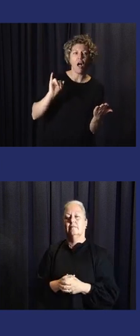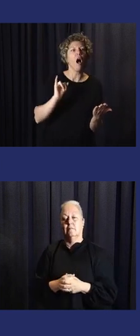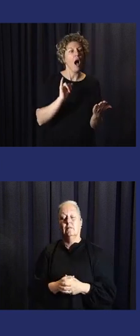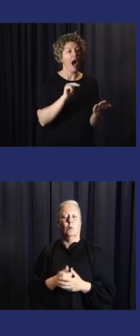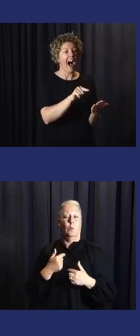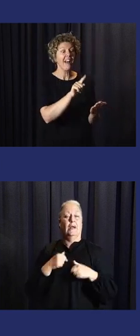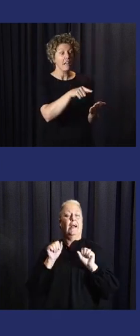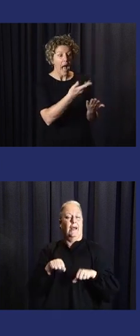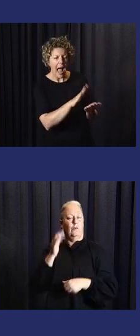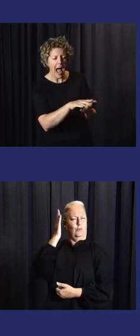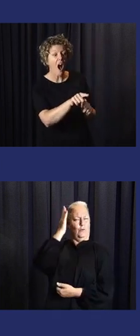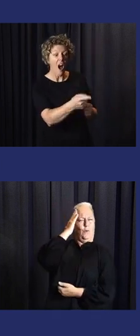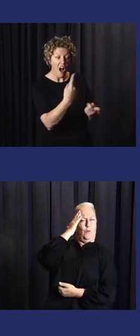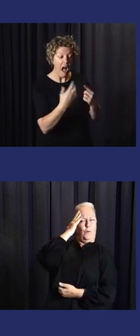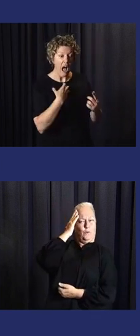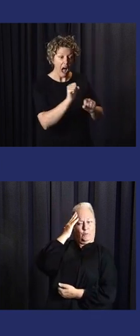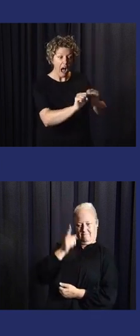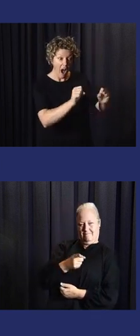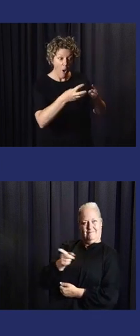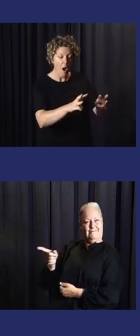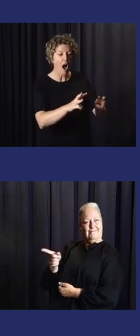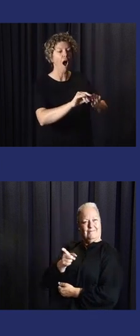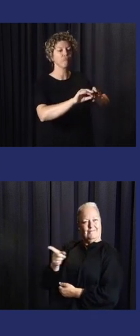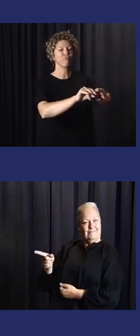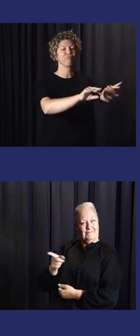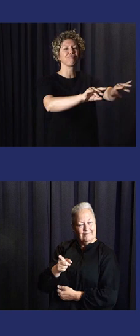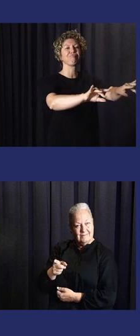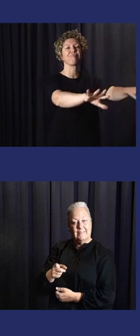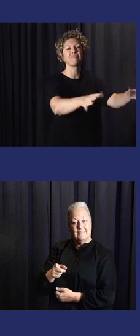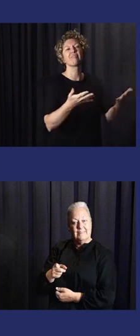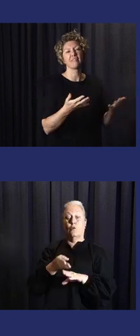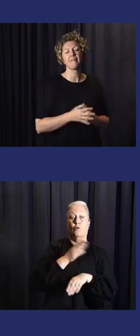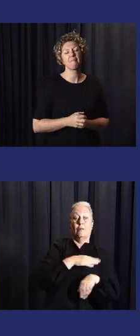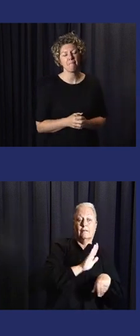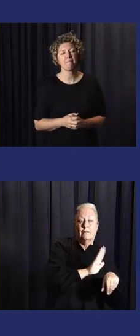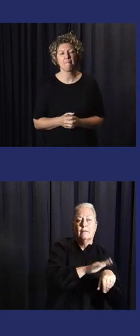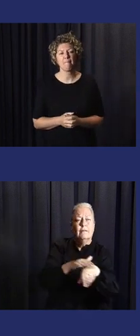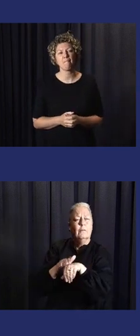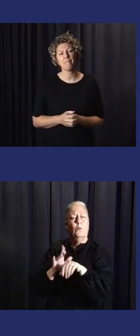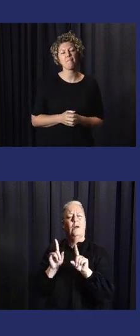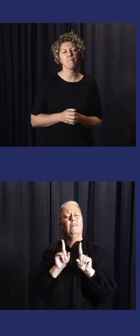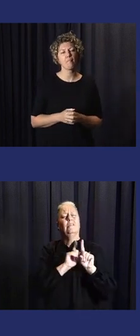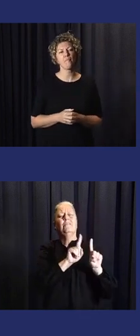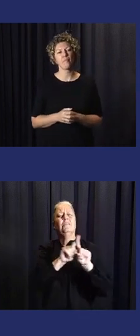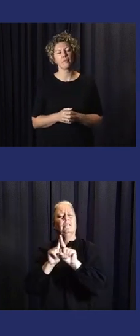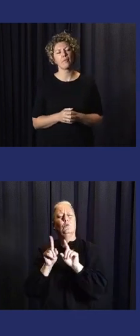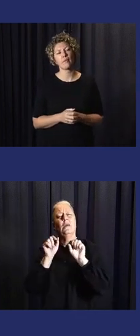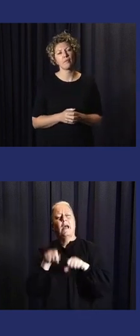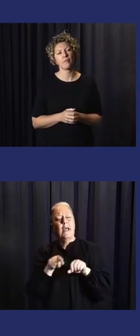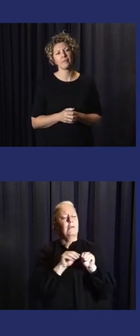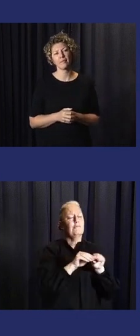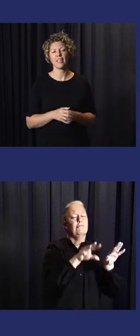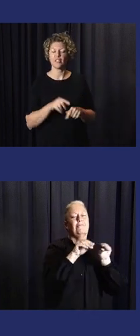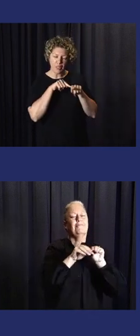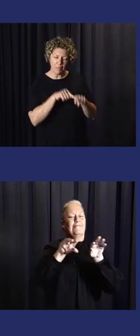we will be able to measure the community people understanding about early warning, early action